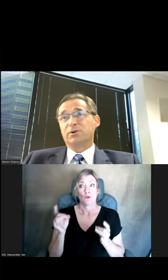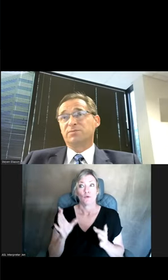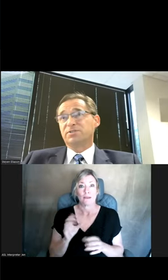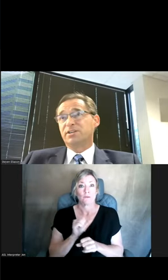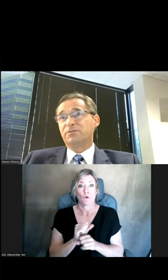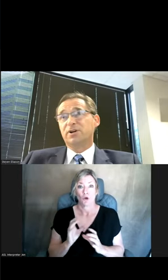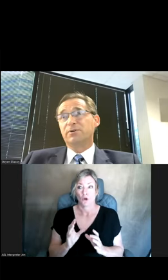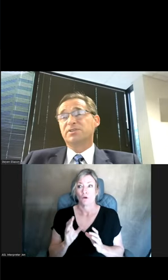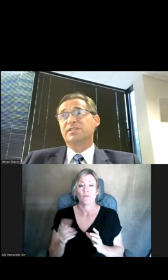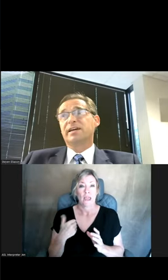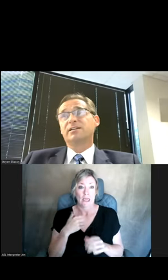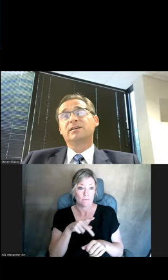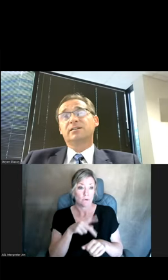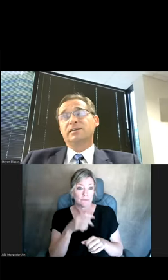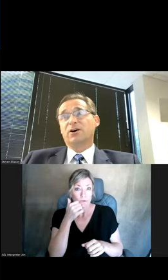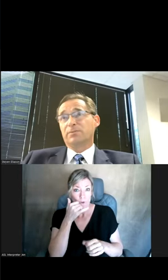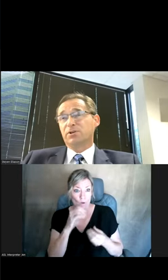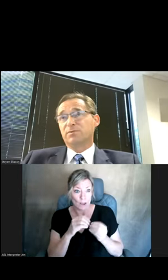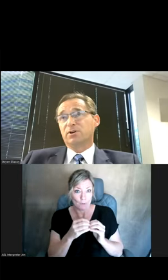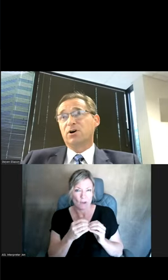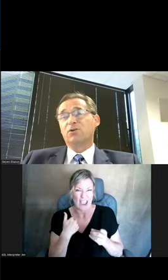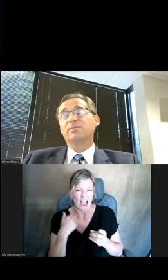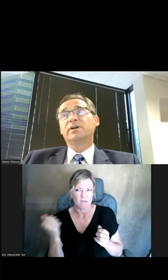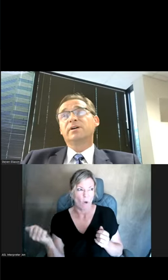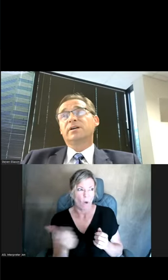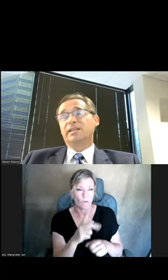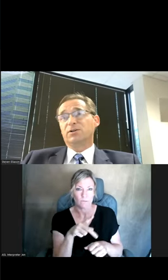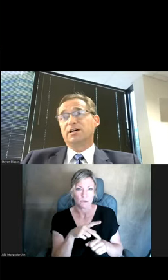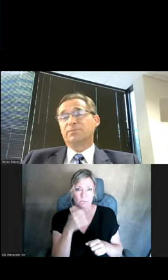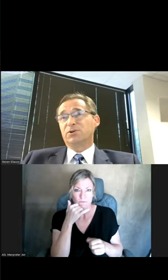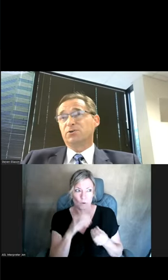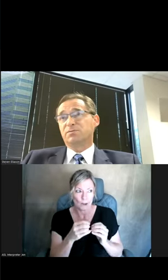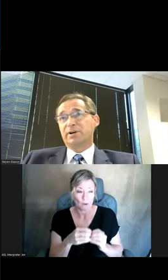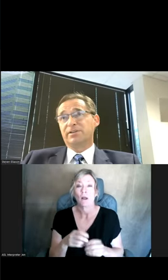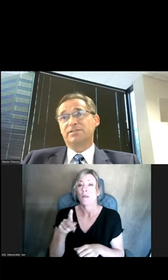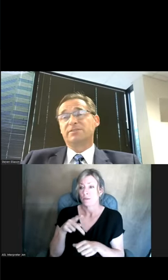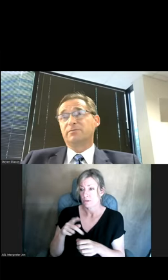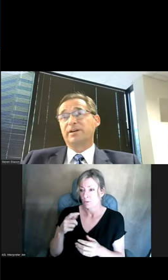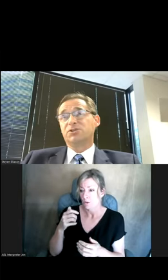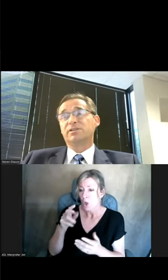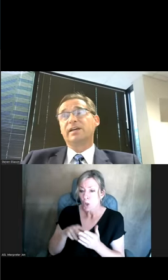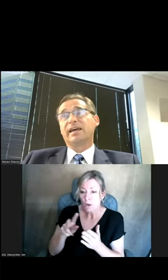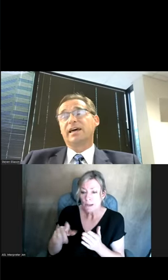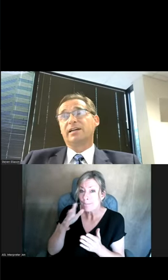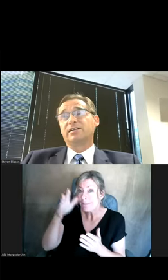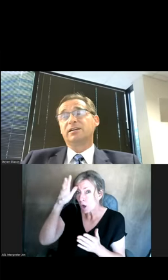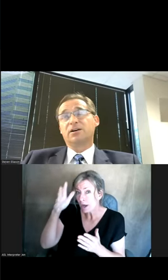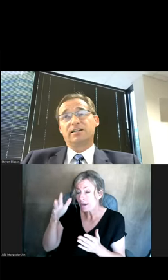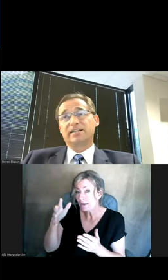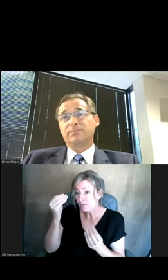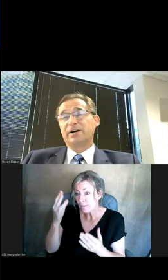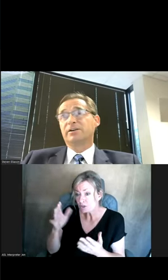have every principal's cell phone number in the state. They call that principal at home. He looked up the girl's parents' information and